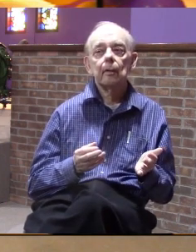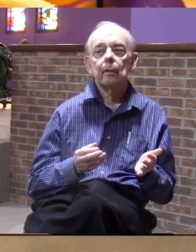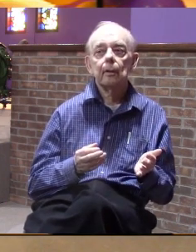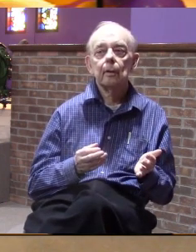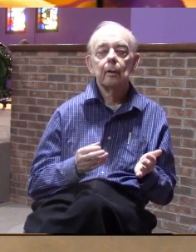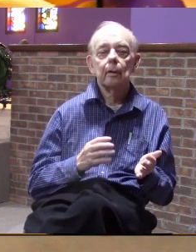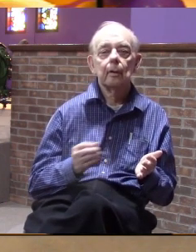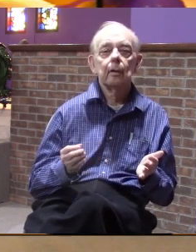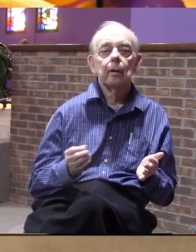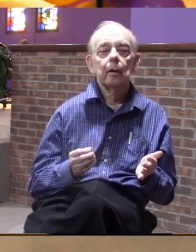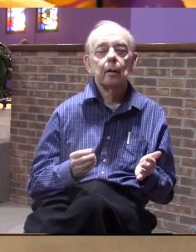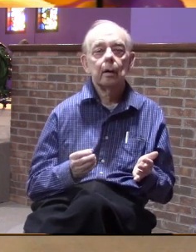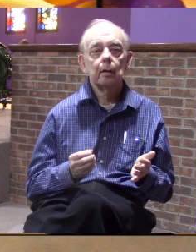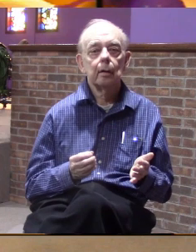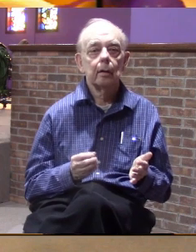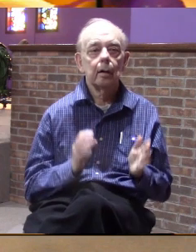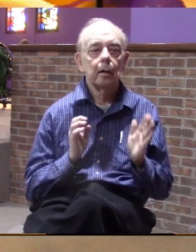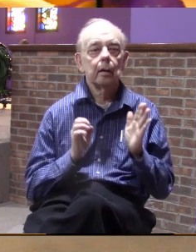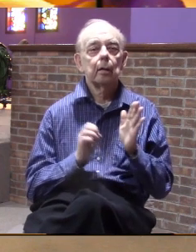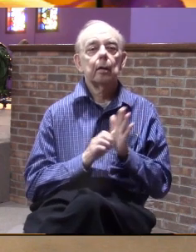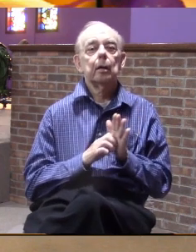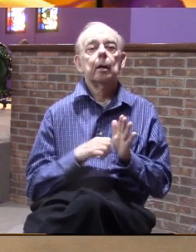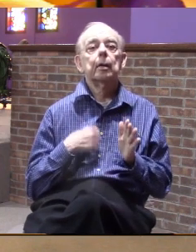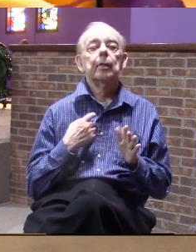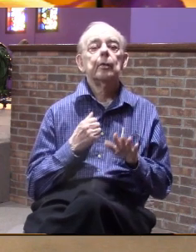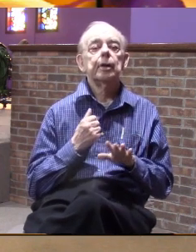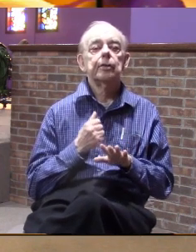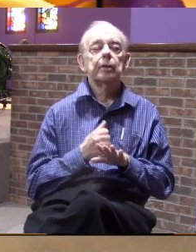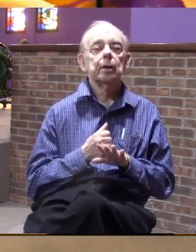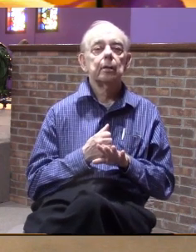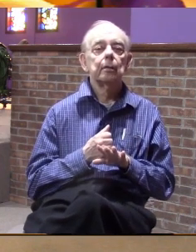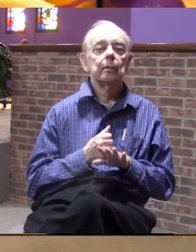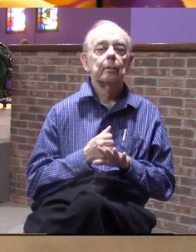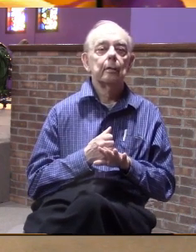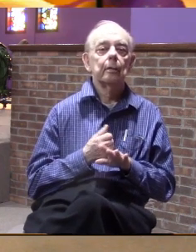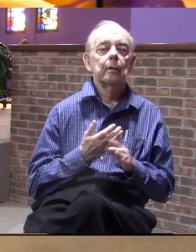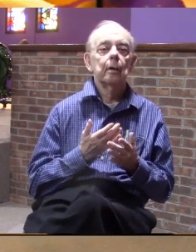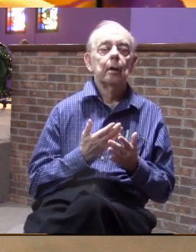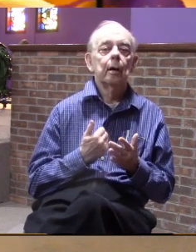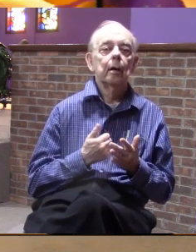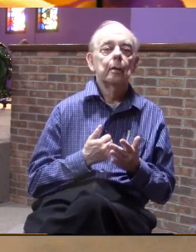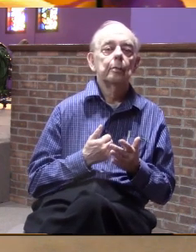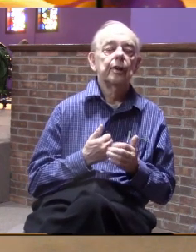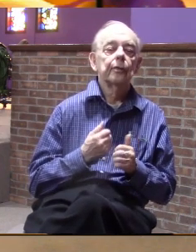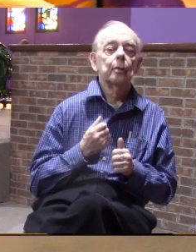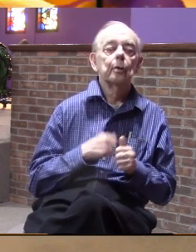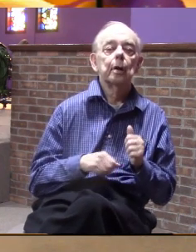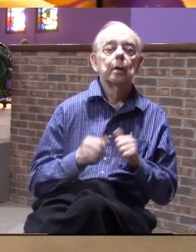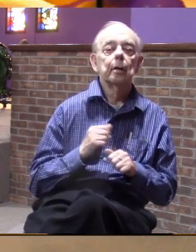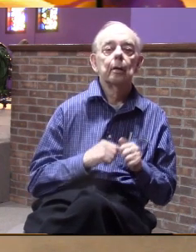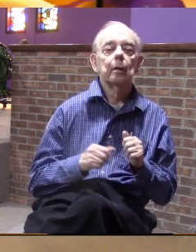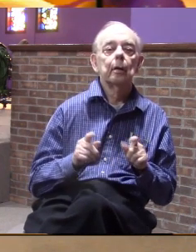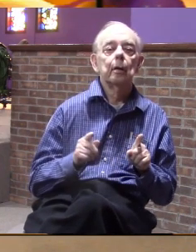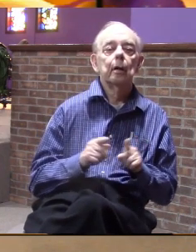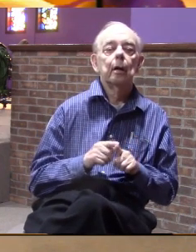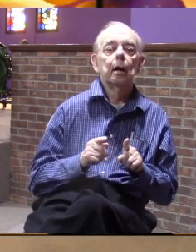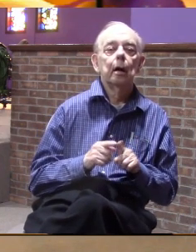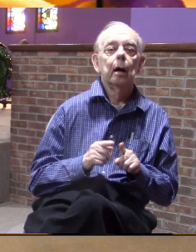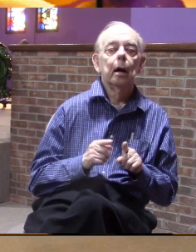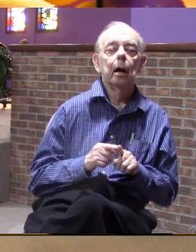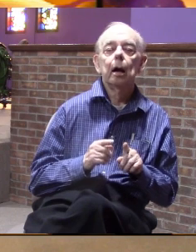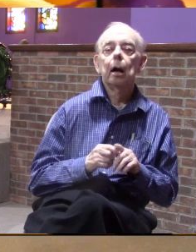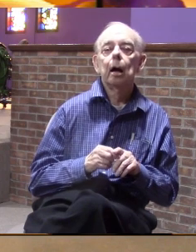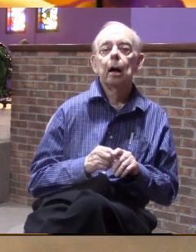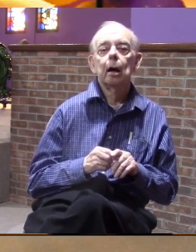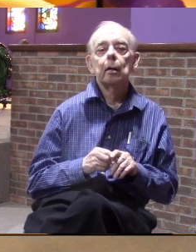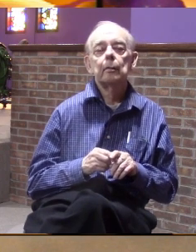and the example that we set before each other as to how